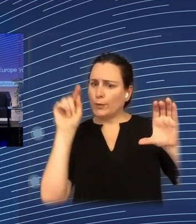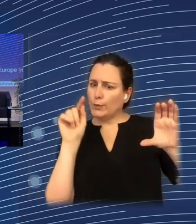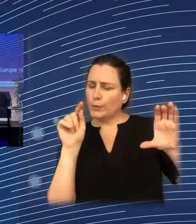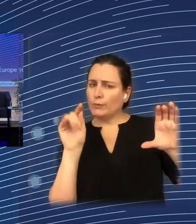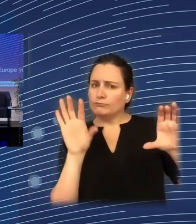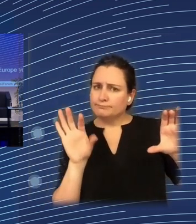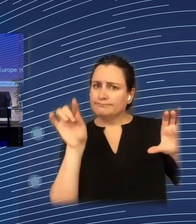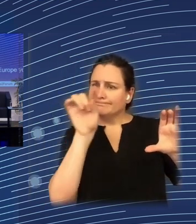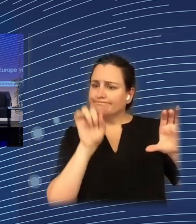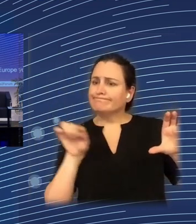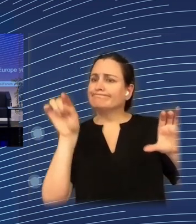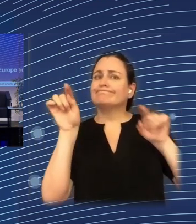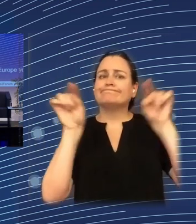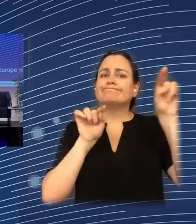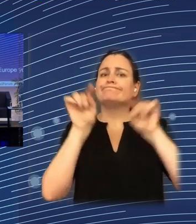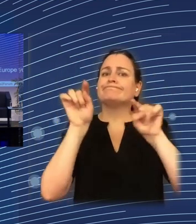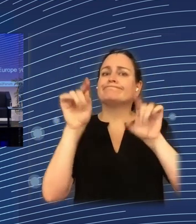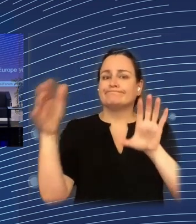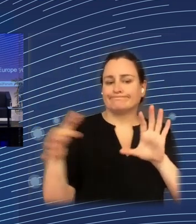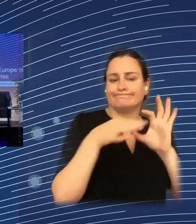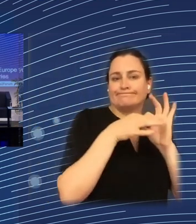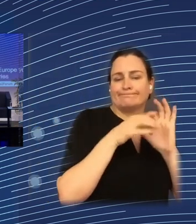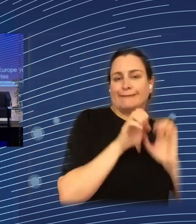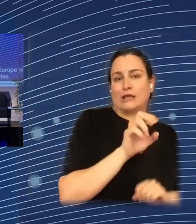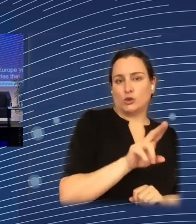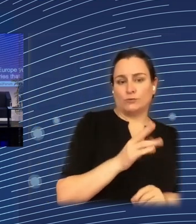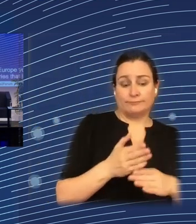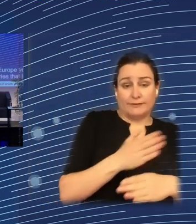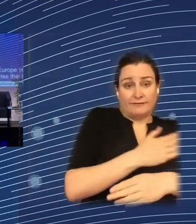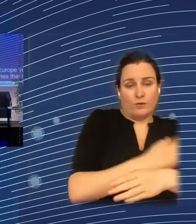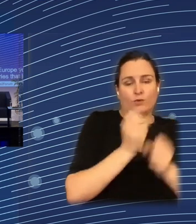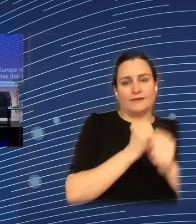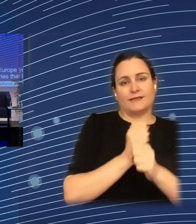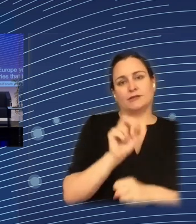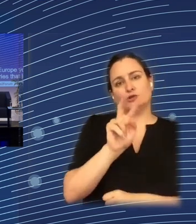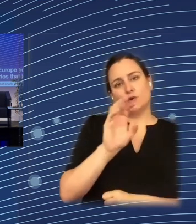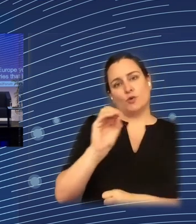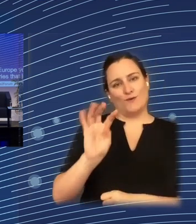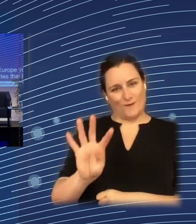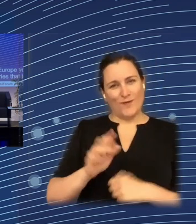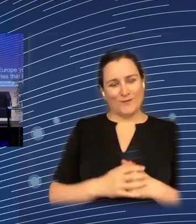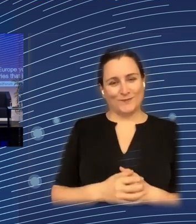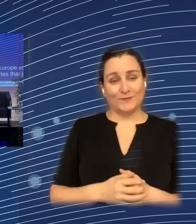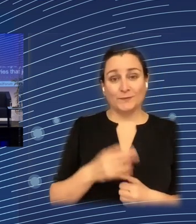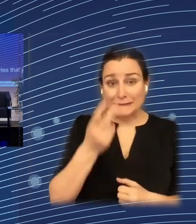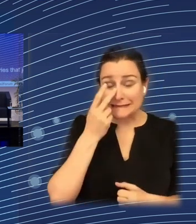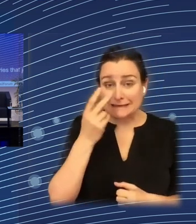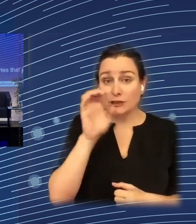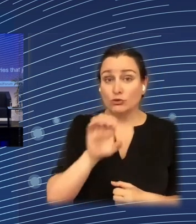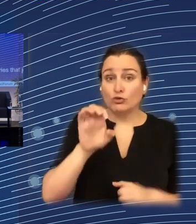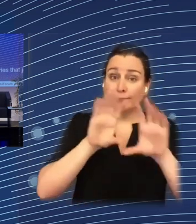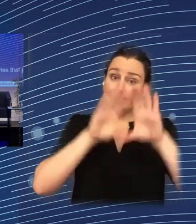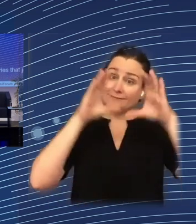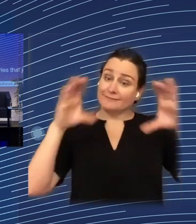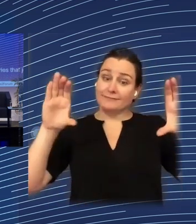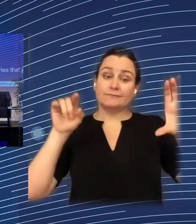joined the European Union post-2004, but there's an absence of blue colors in many other parts of Europe, and most notably in Western